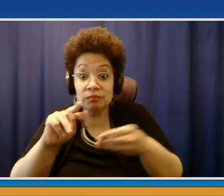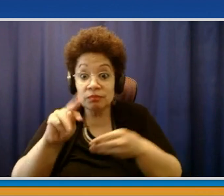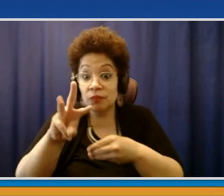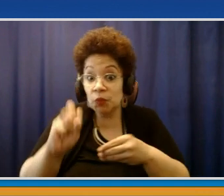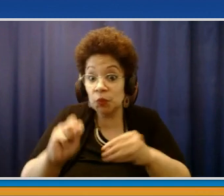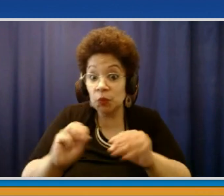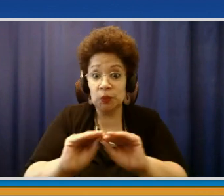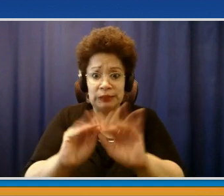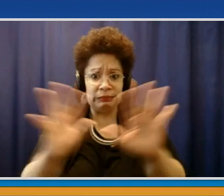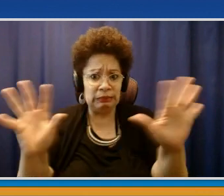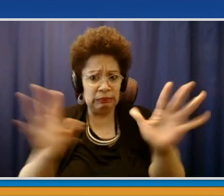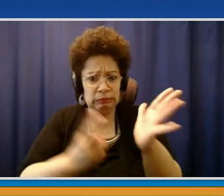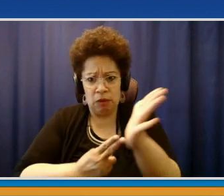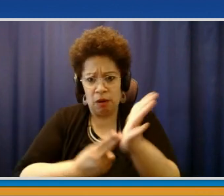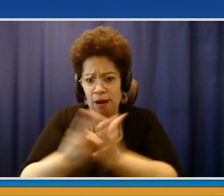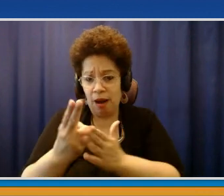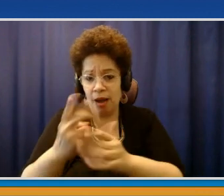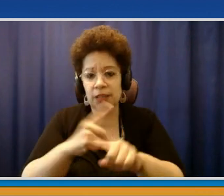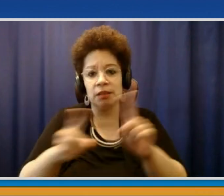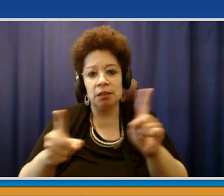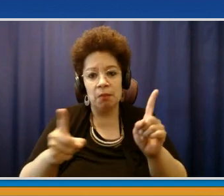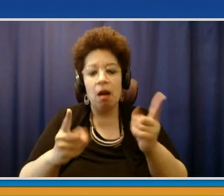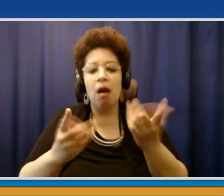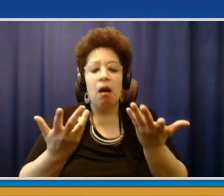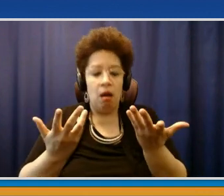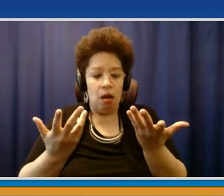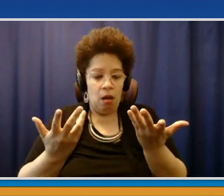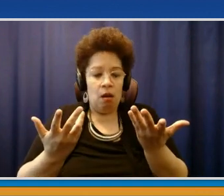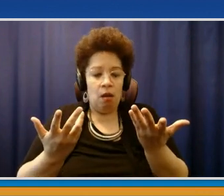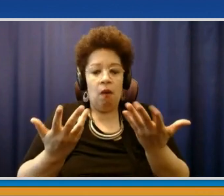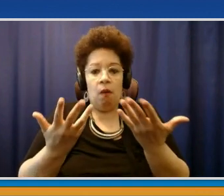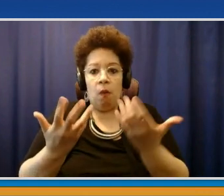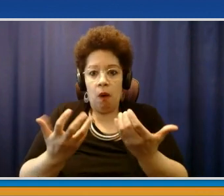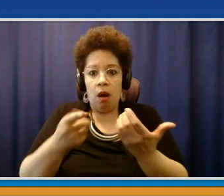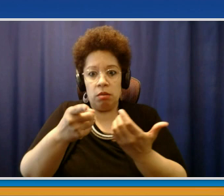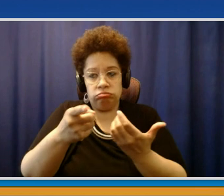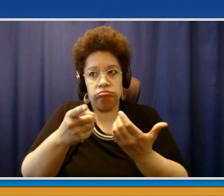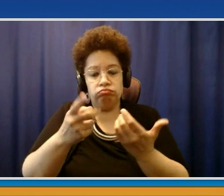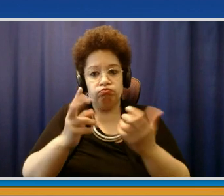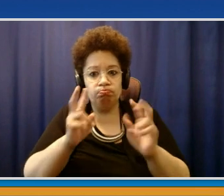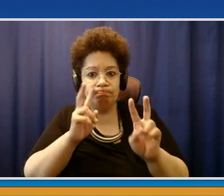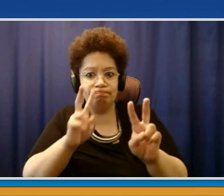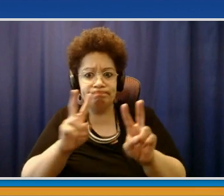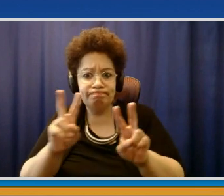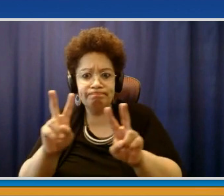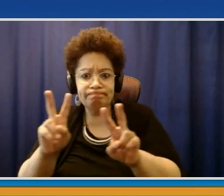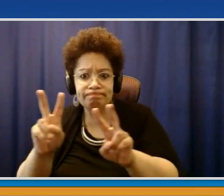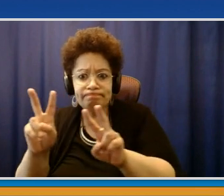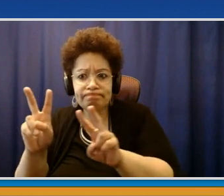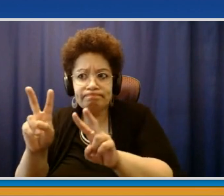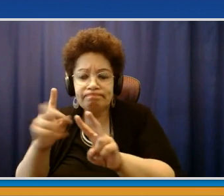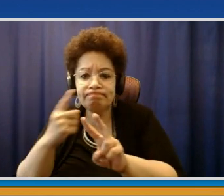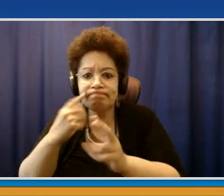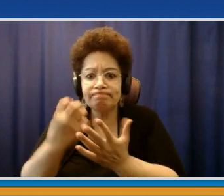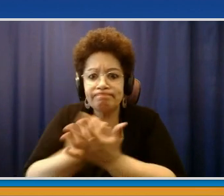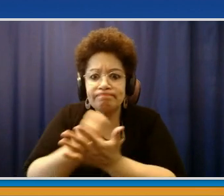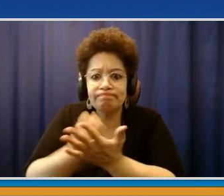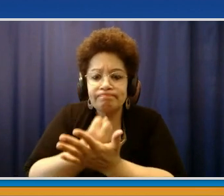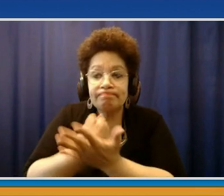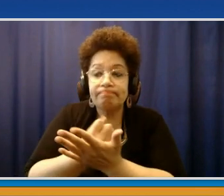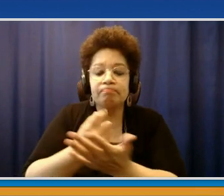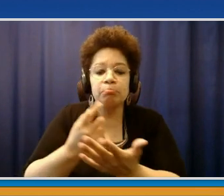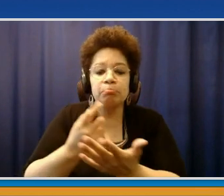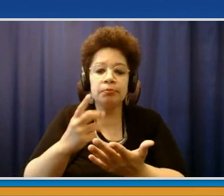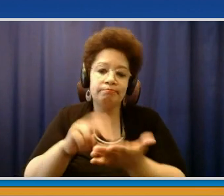Mondays and Thursdays, at 2 o'clock. And we appreciate those of you who watch either live when we deliver this or this tape